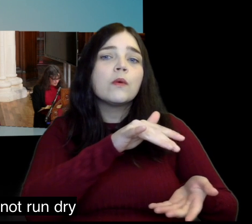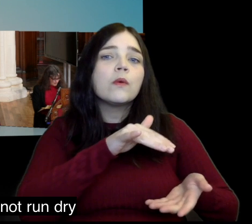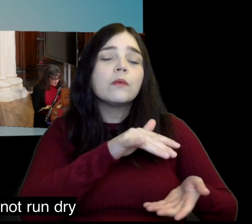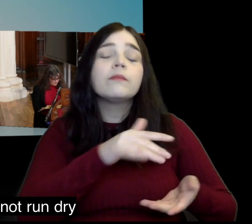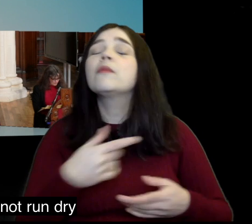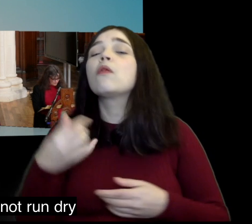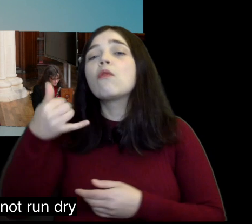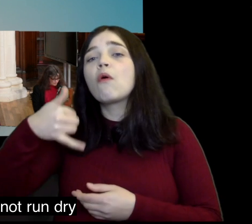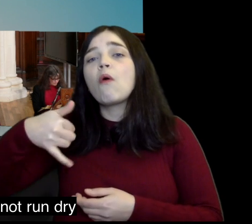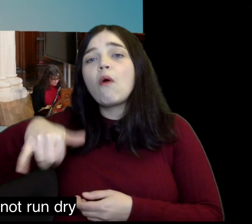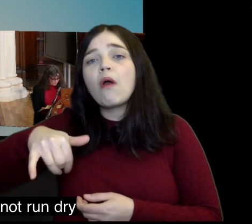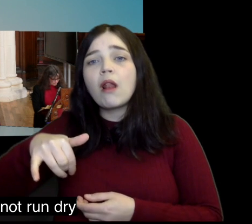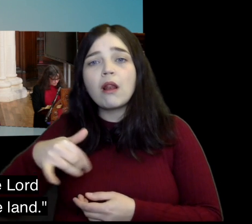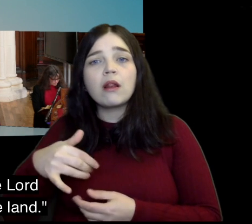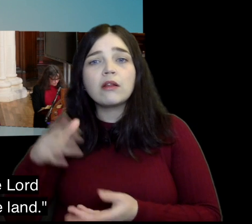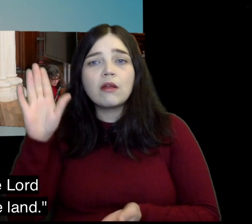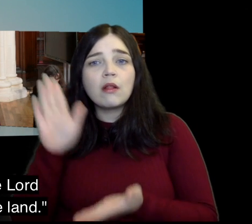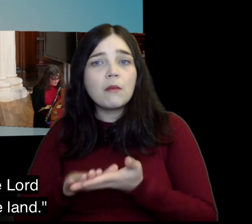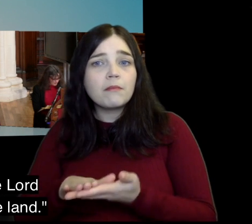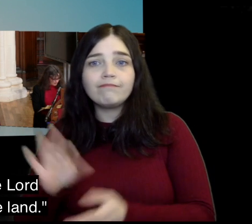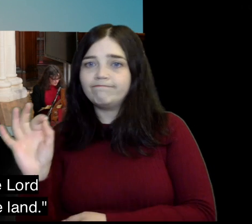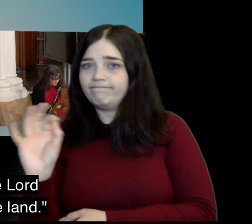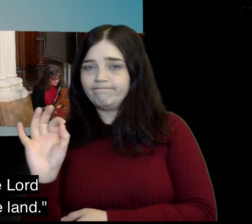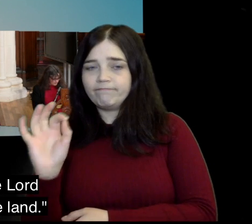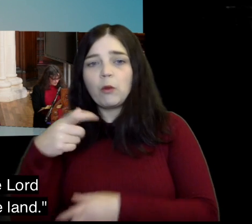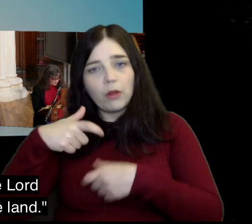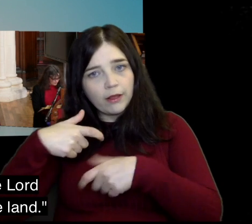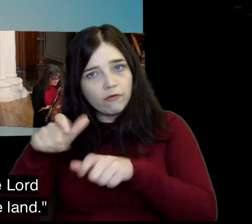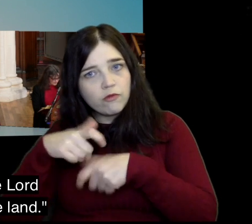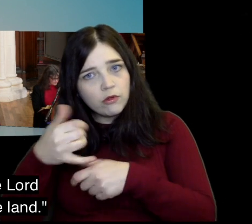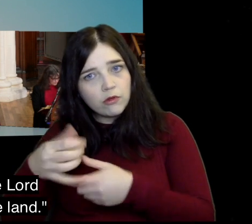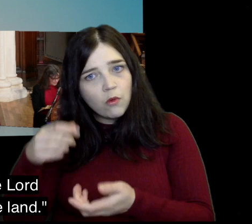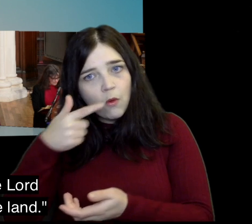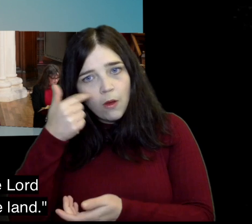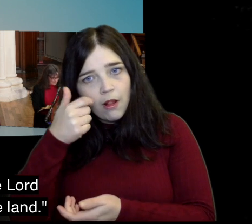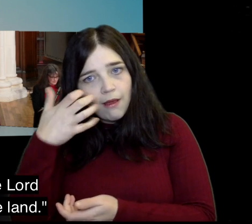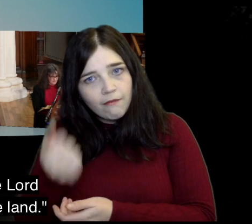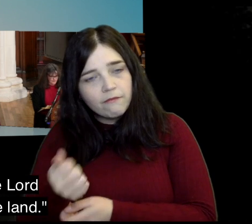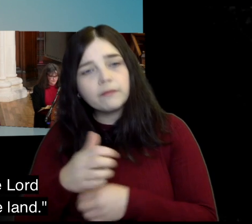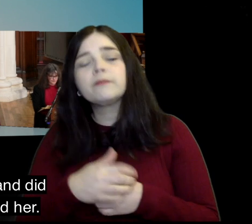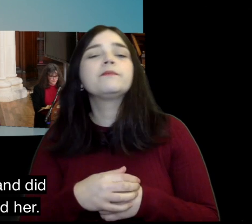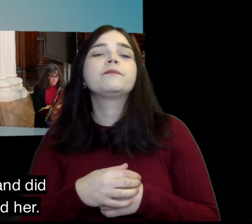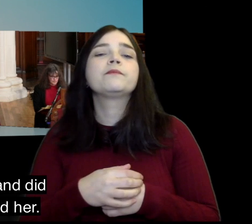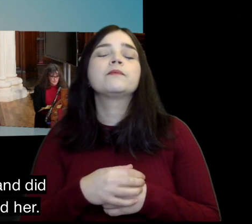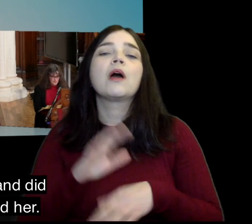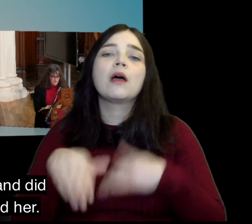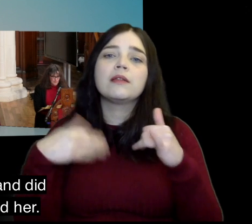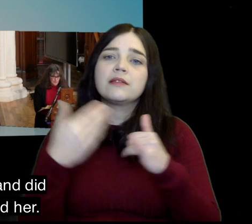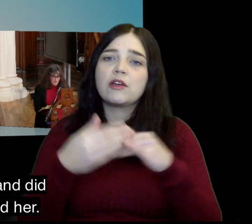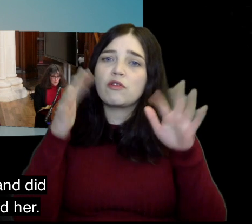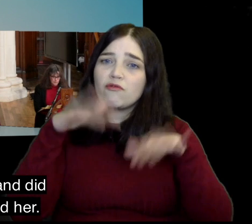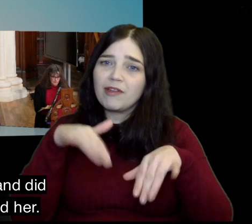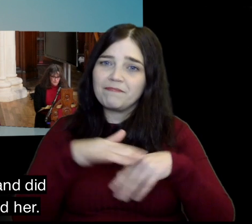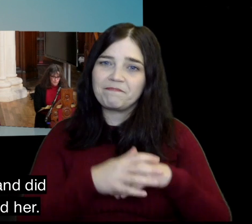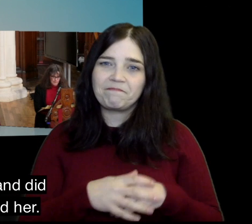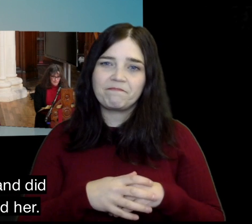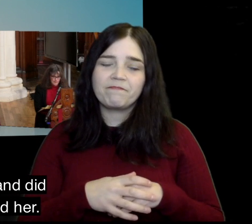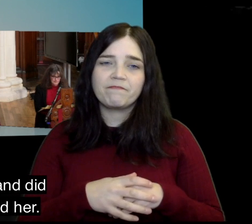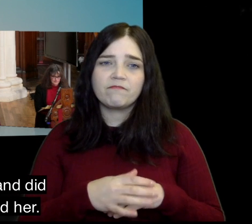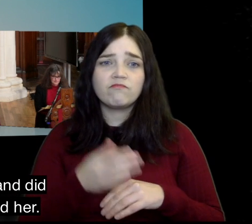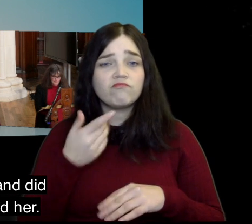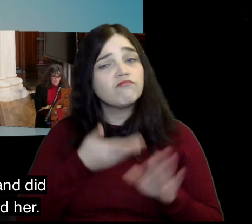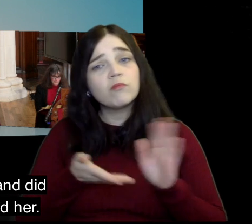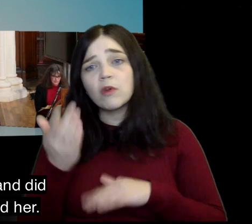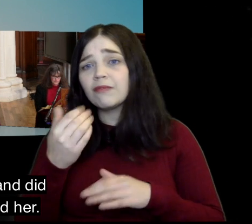up and the jug of oil will not run dry until the day the Lord sends rain on the land She went away